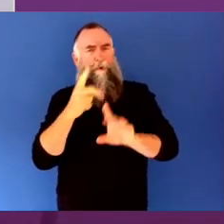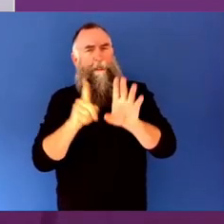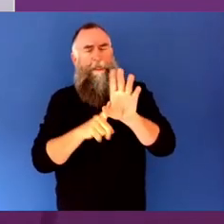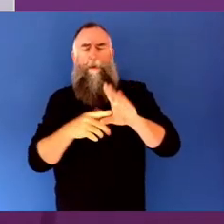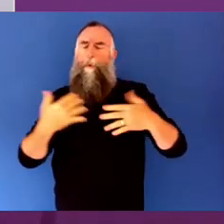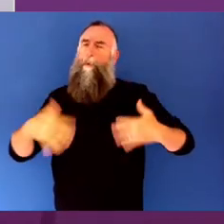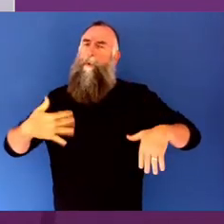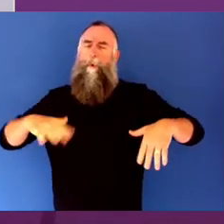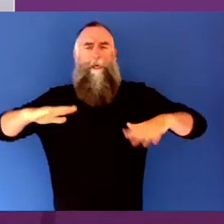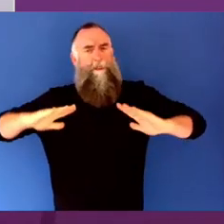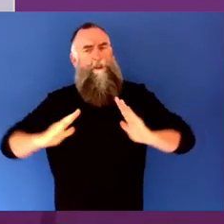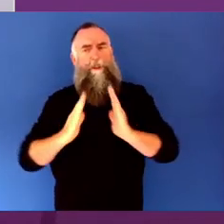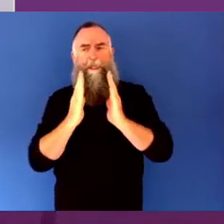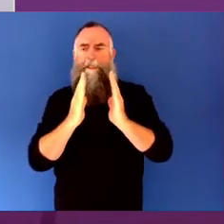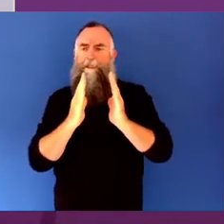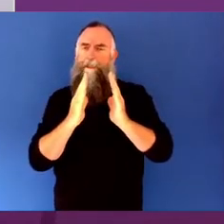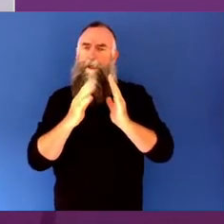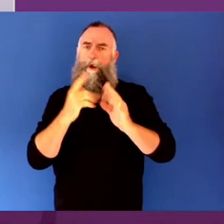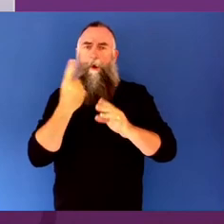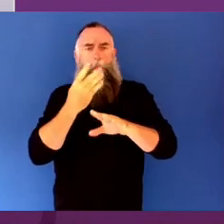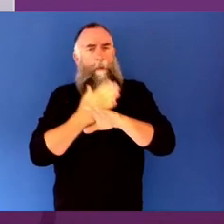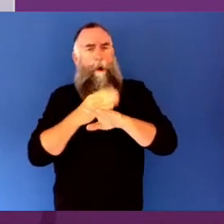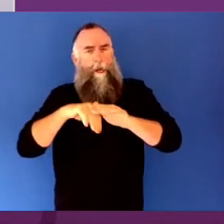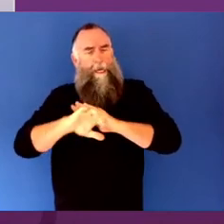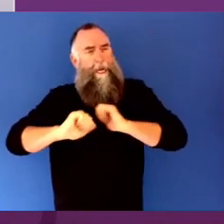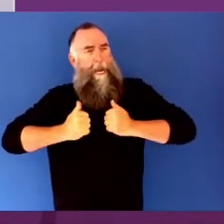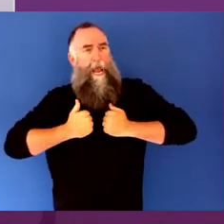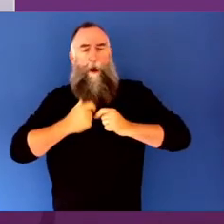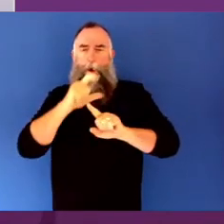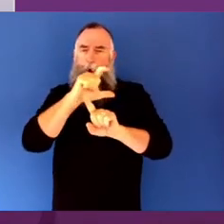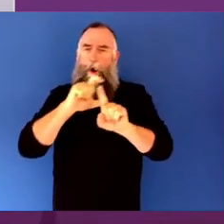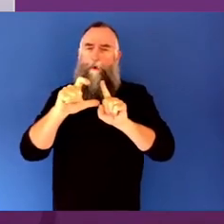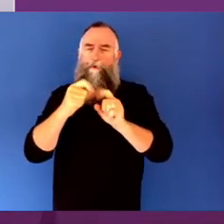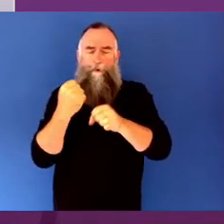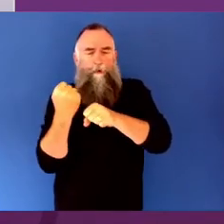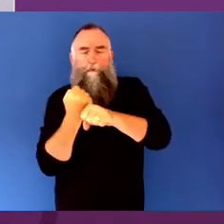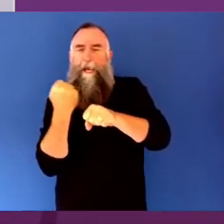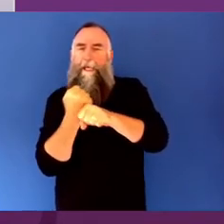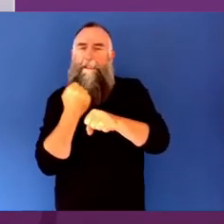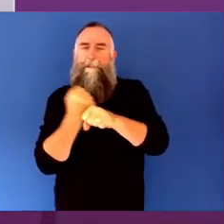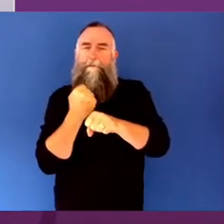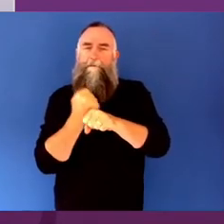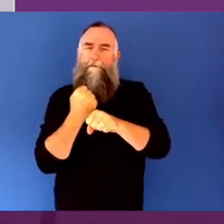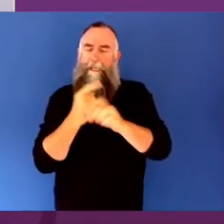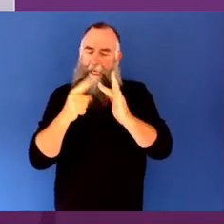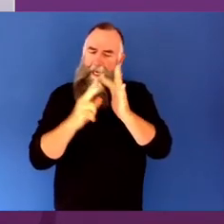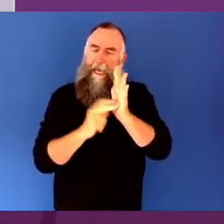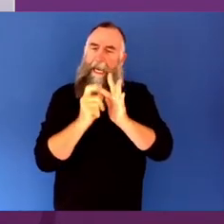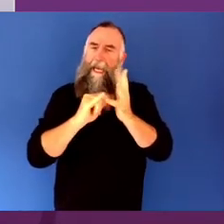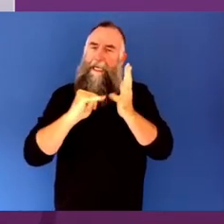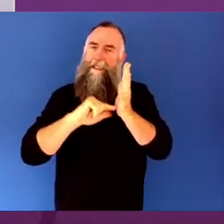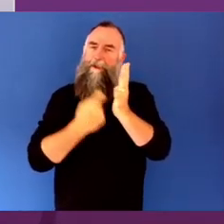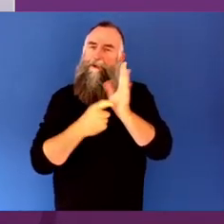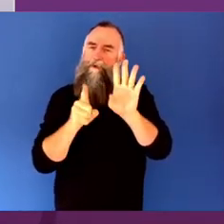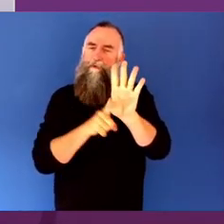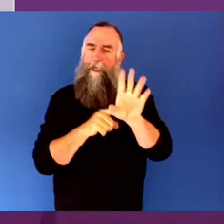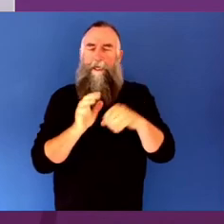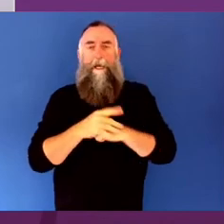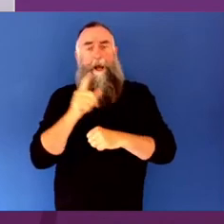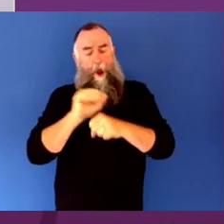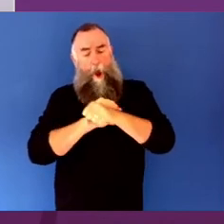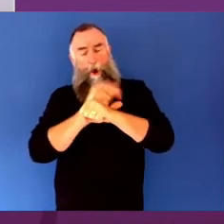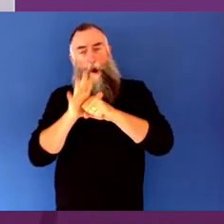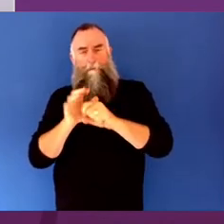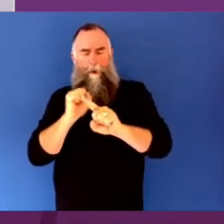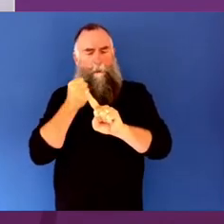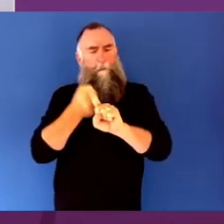work in our cultural and creative industries. COVID has taken a heavy toll here at home and around the world. It has affected us differently